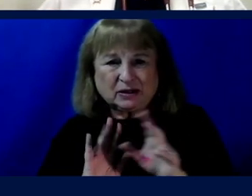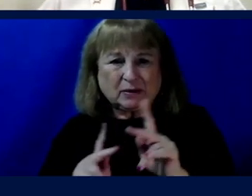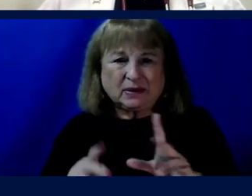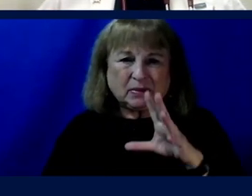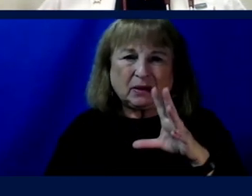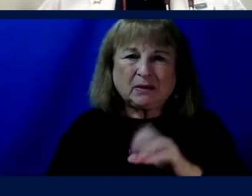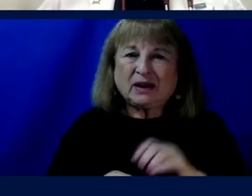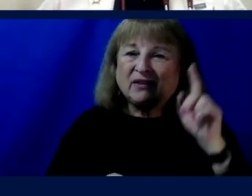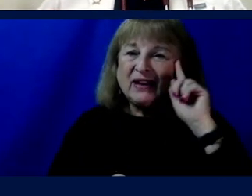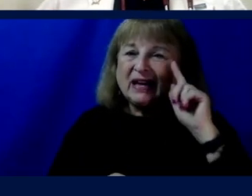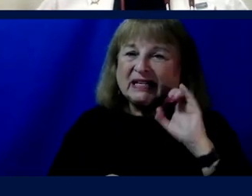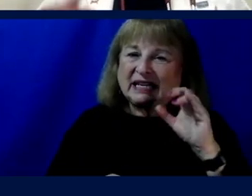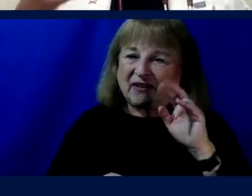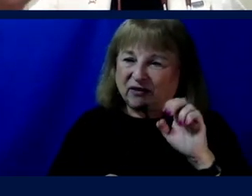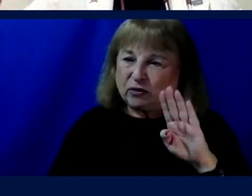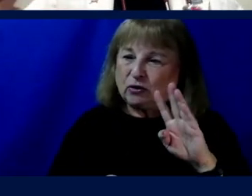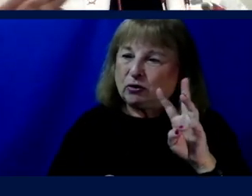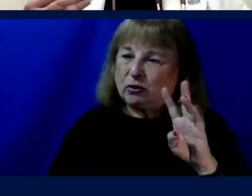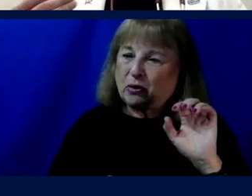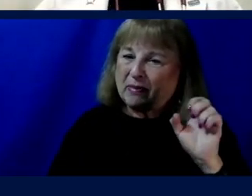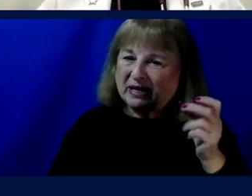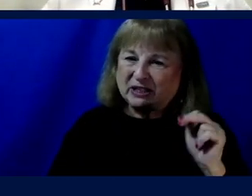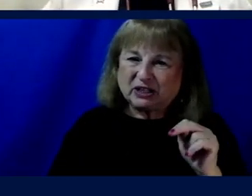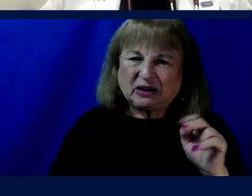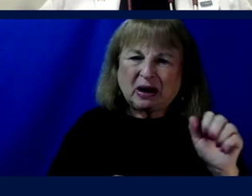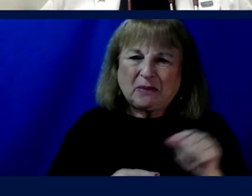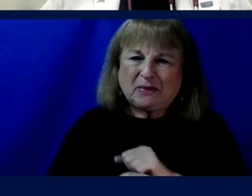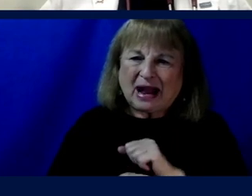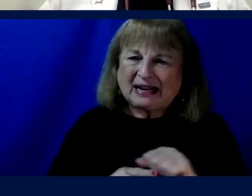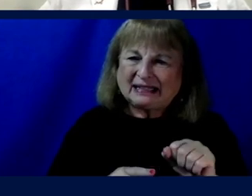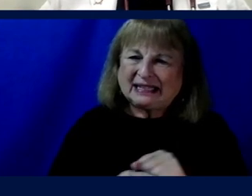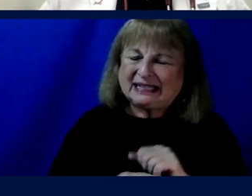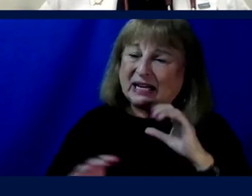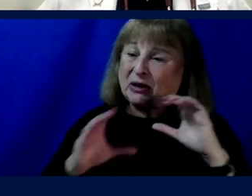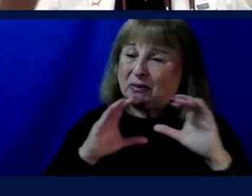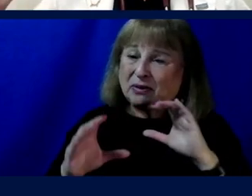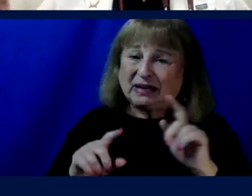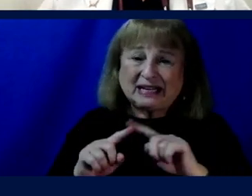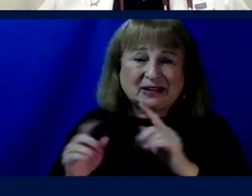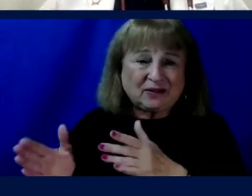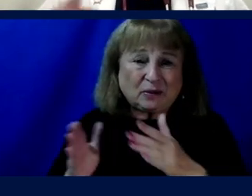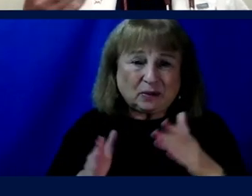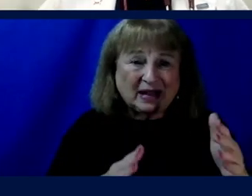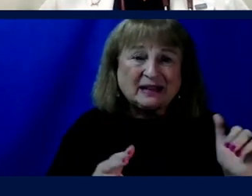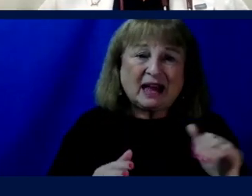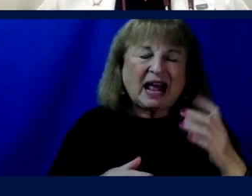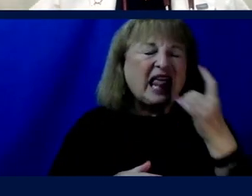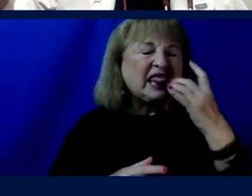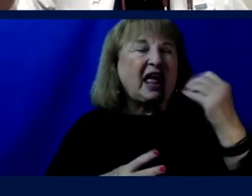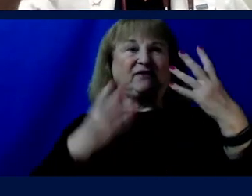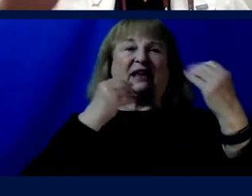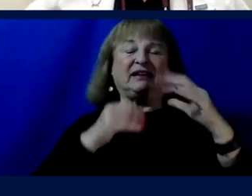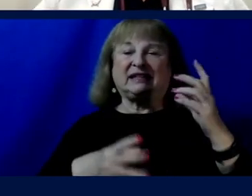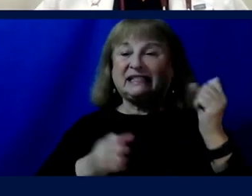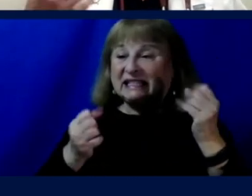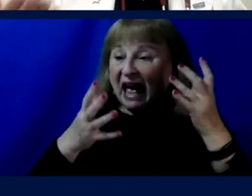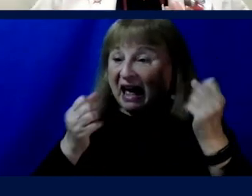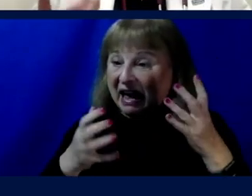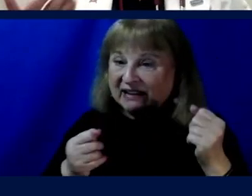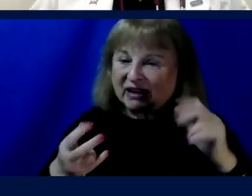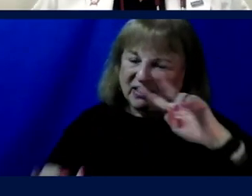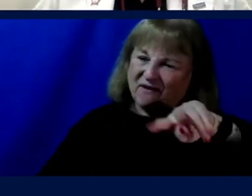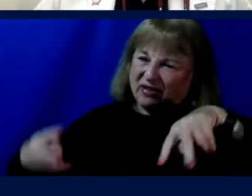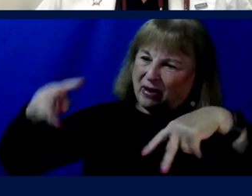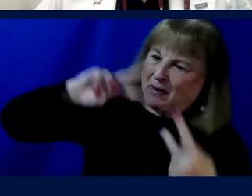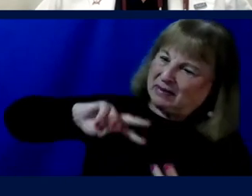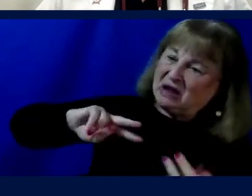crew, mission after access, mission two. And they're, they're practicing communicating in different ways. Light flashes, ASL, they flip each other upside down